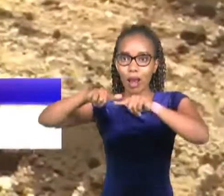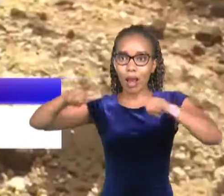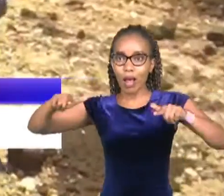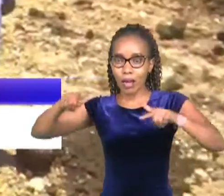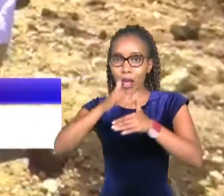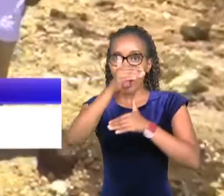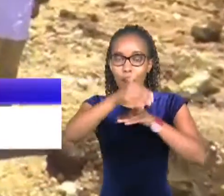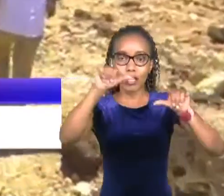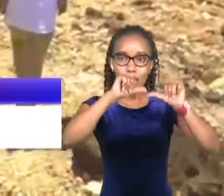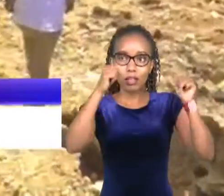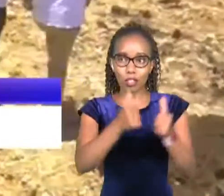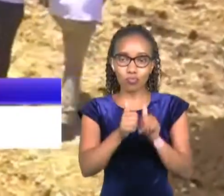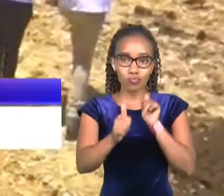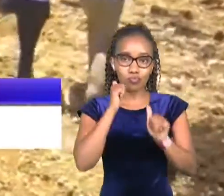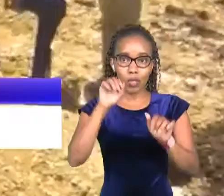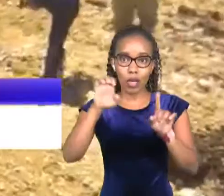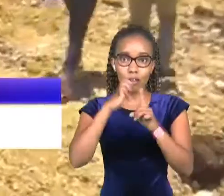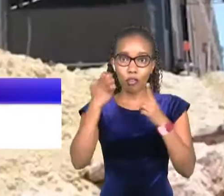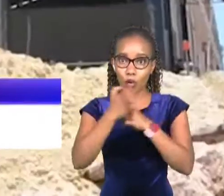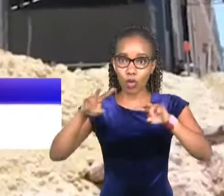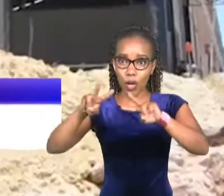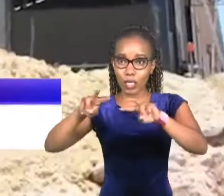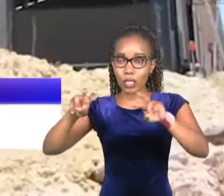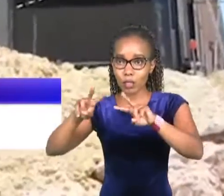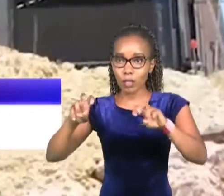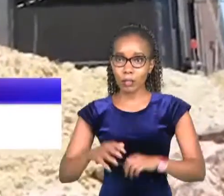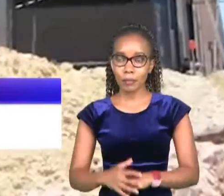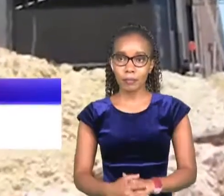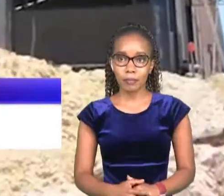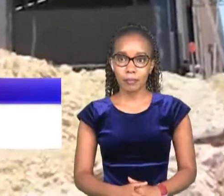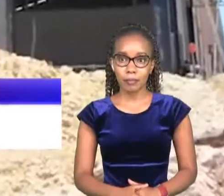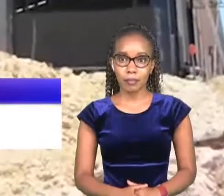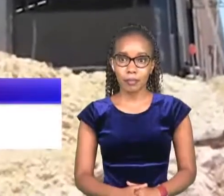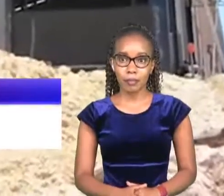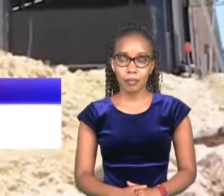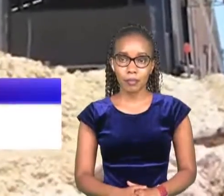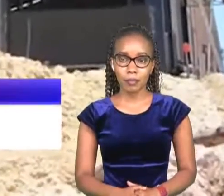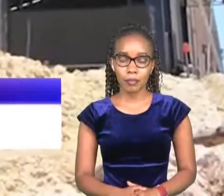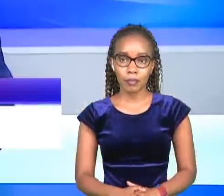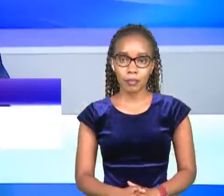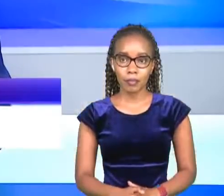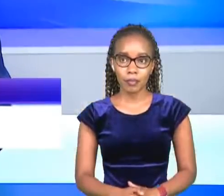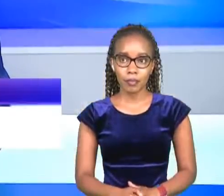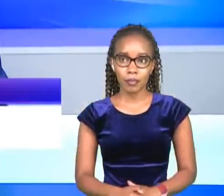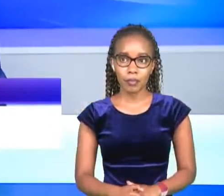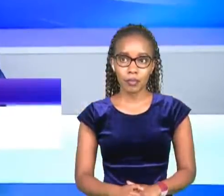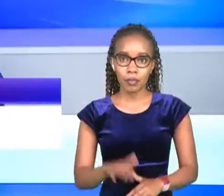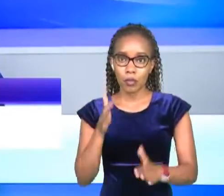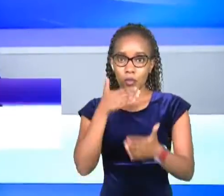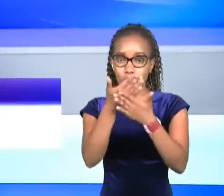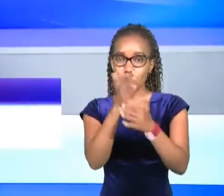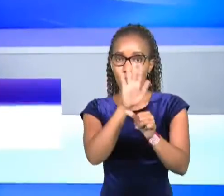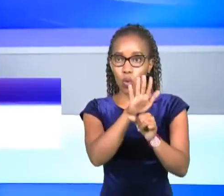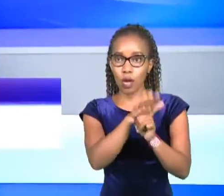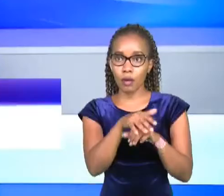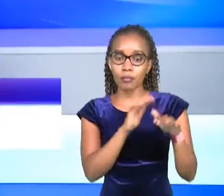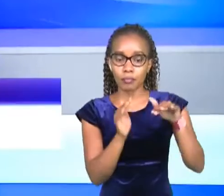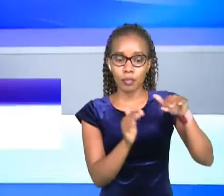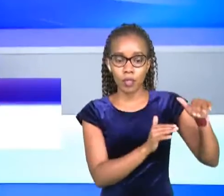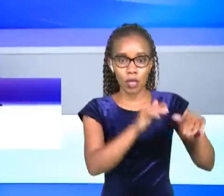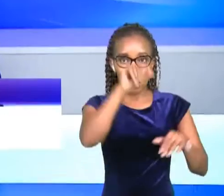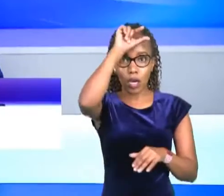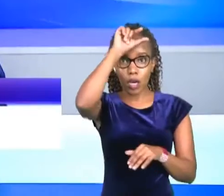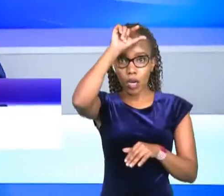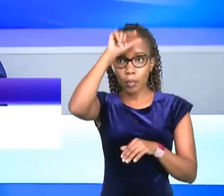wallington switch tv thank you wellington the government is